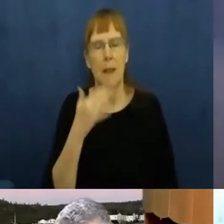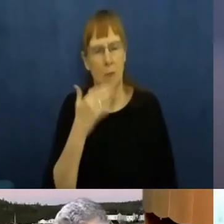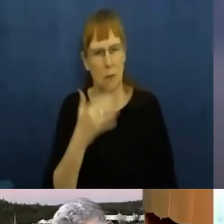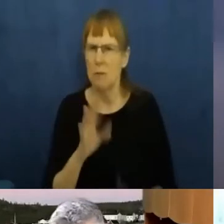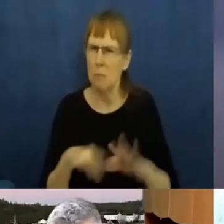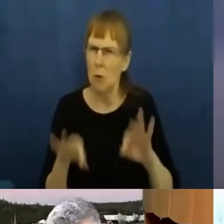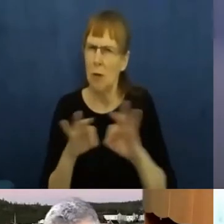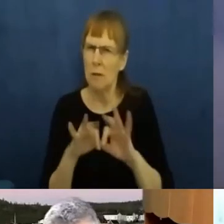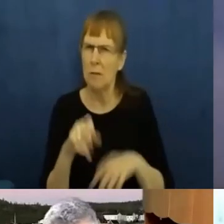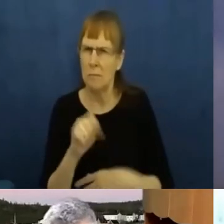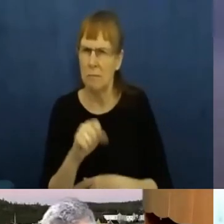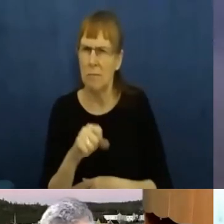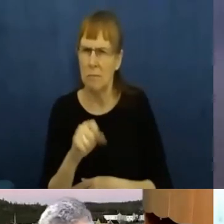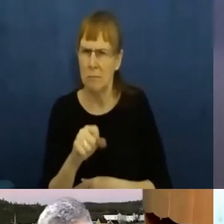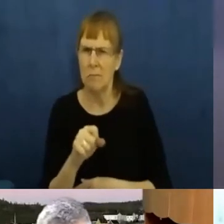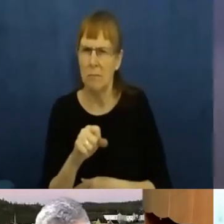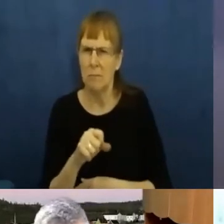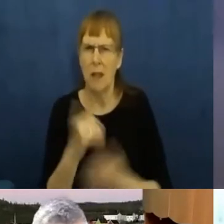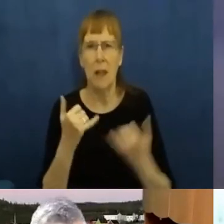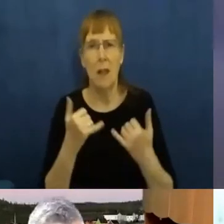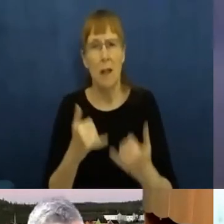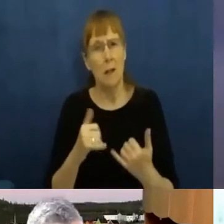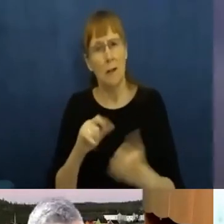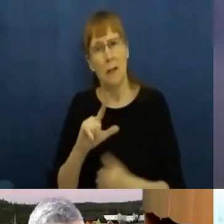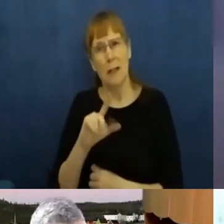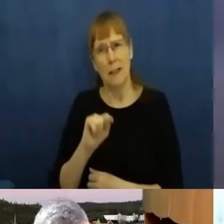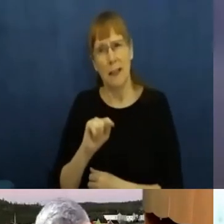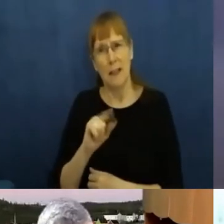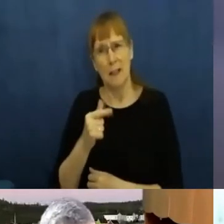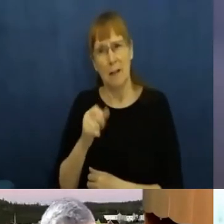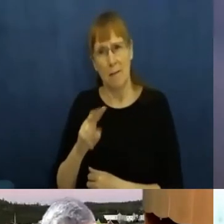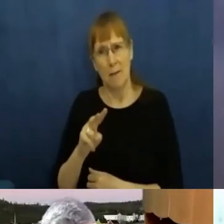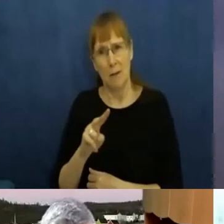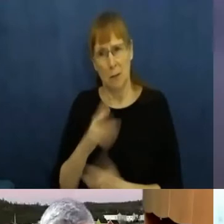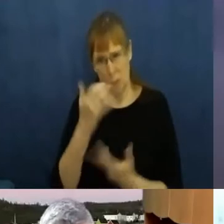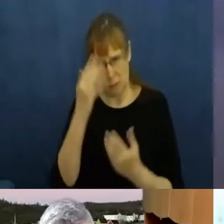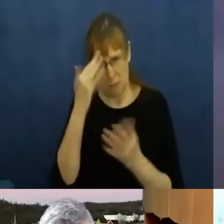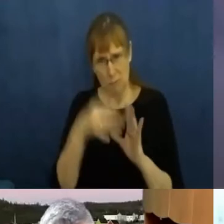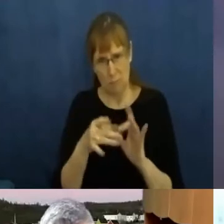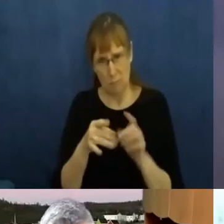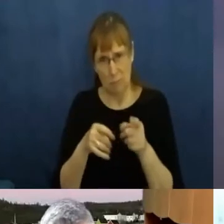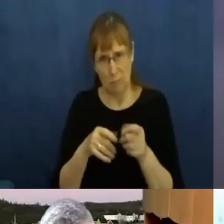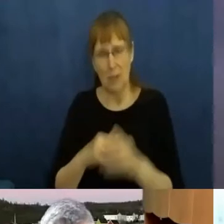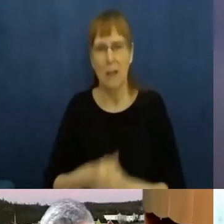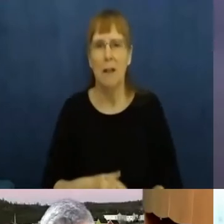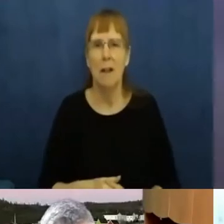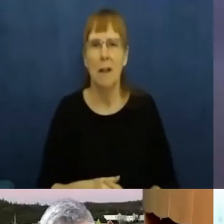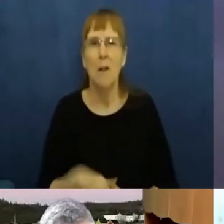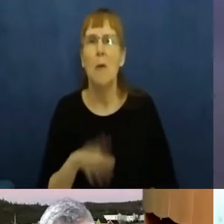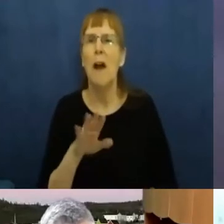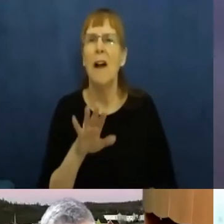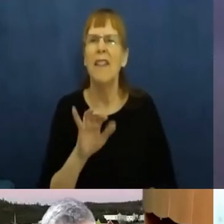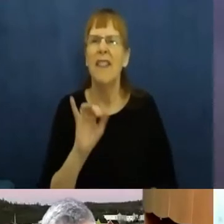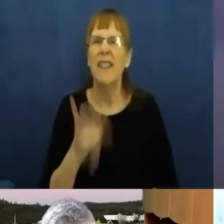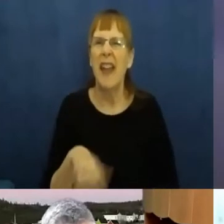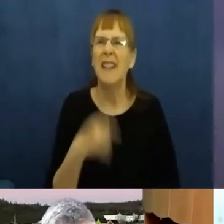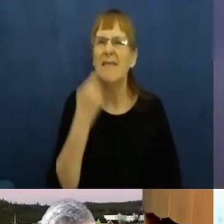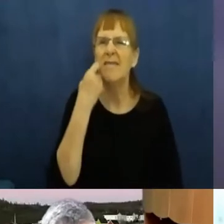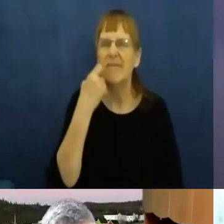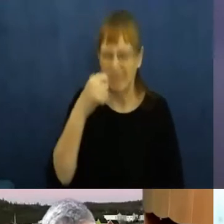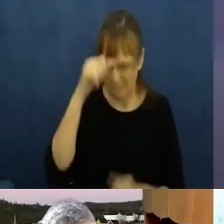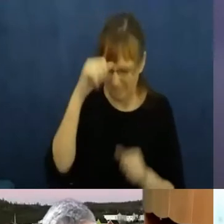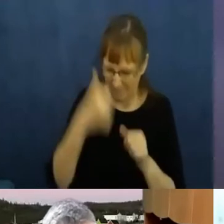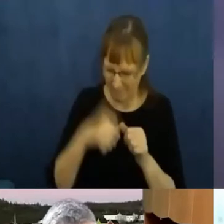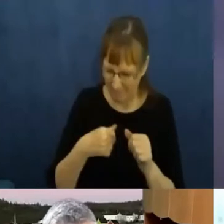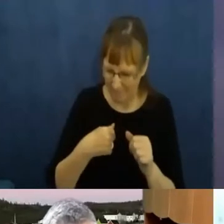Would our Honourable Lieutenant Governor like to comment on this? Well, you just remind me of one of the